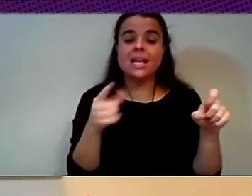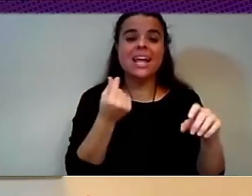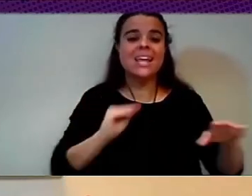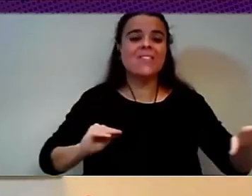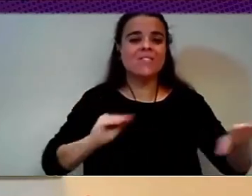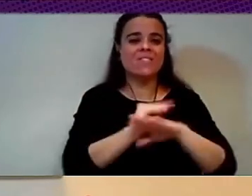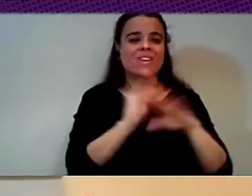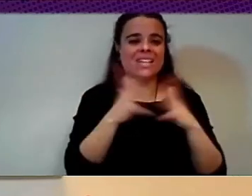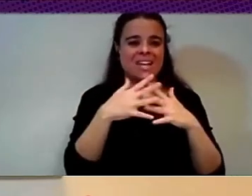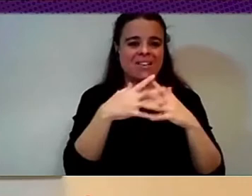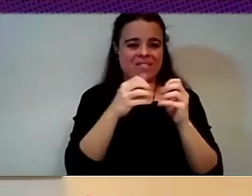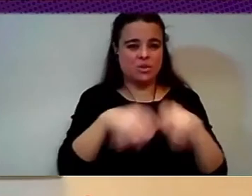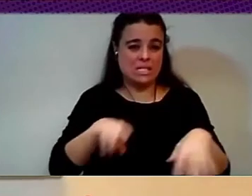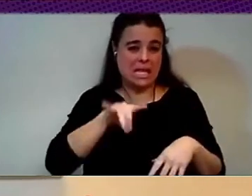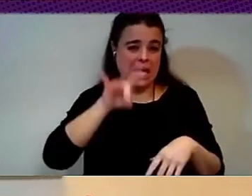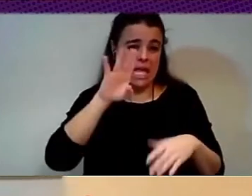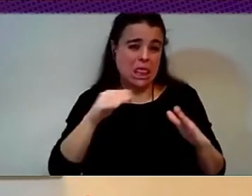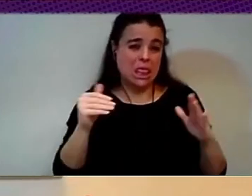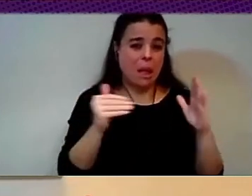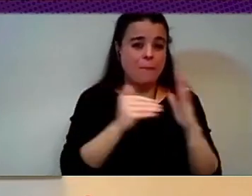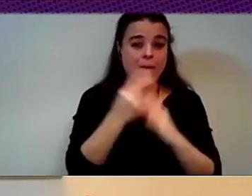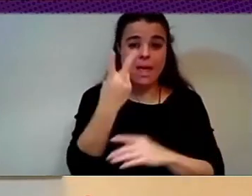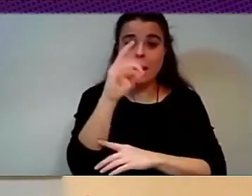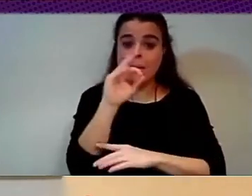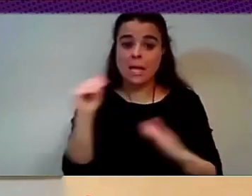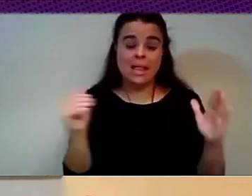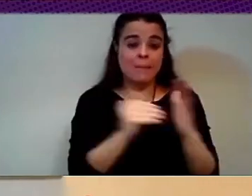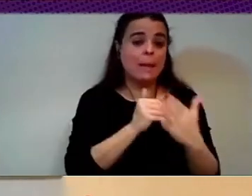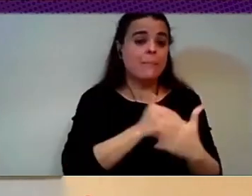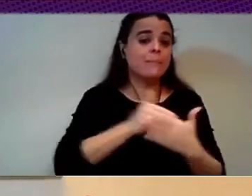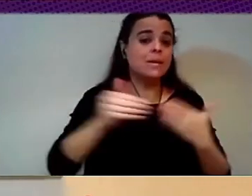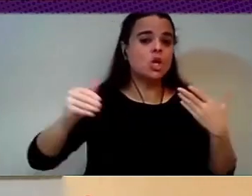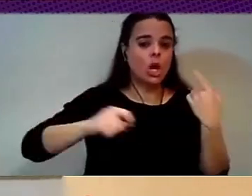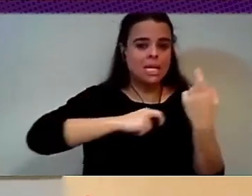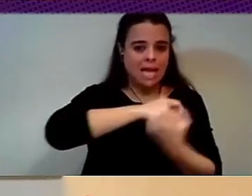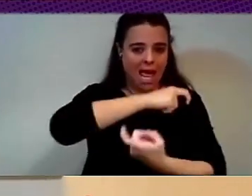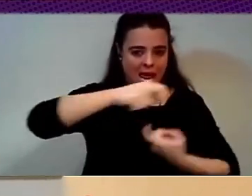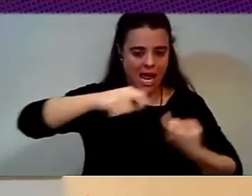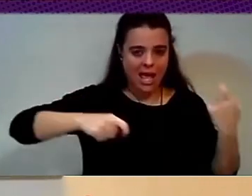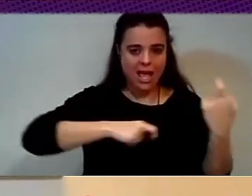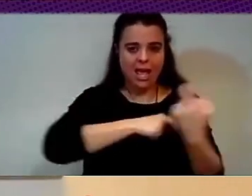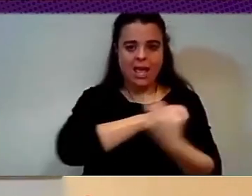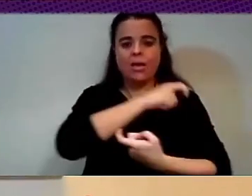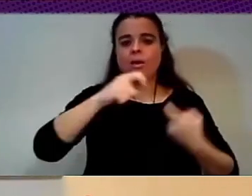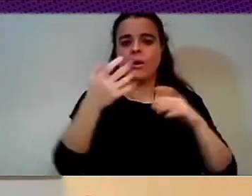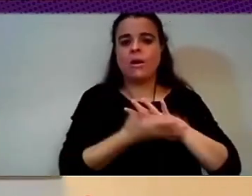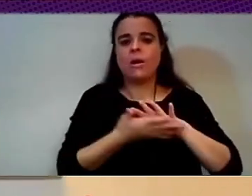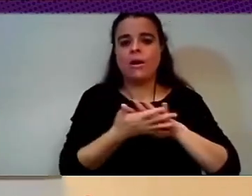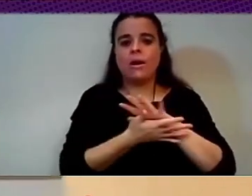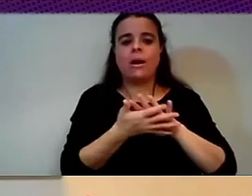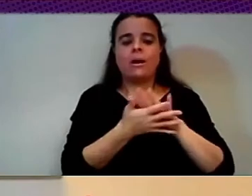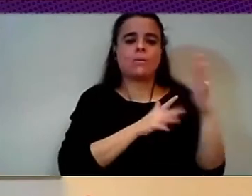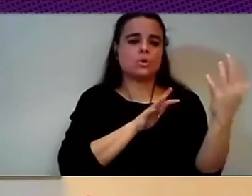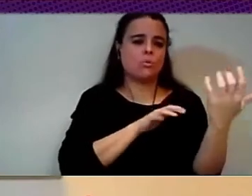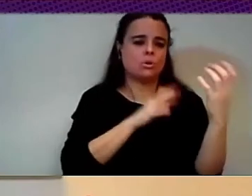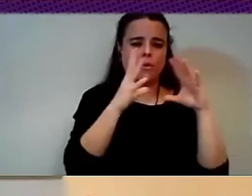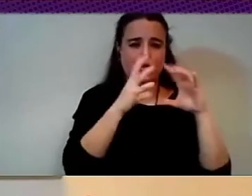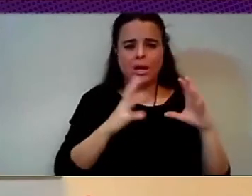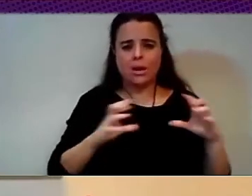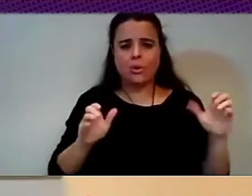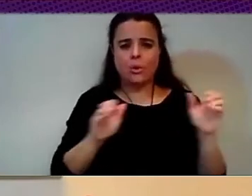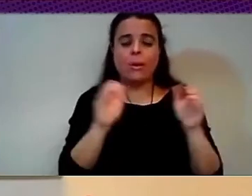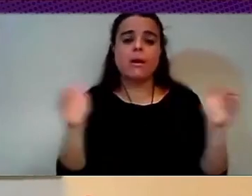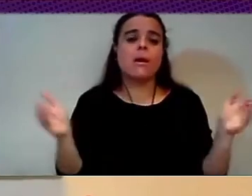infrastructures is mainly cloud computing, artificial intelligence, microprocessors and so on. So this is a big challenge.